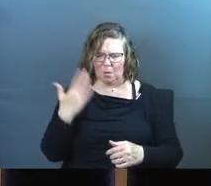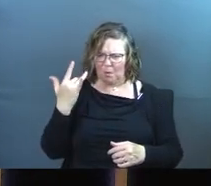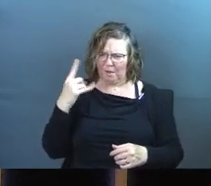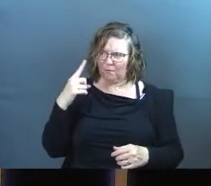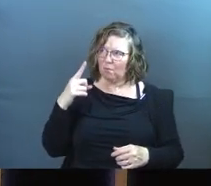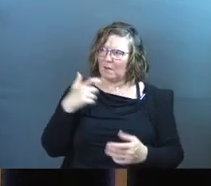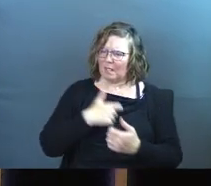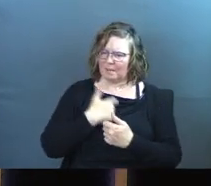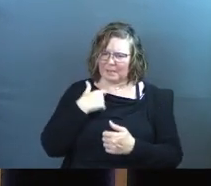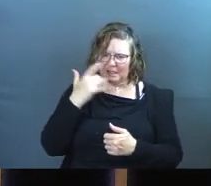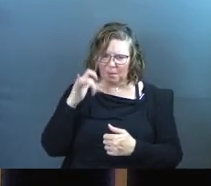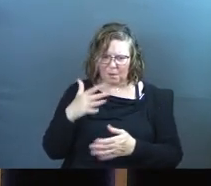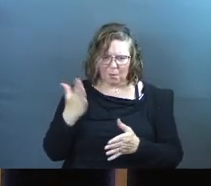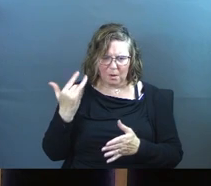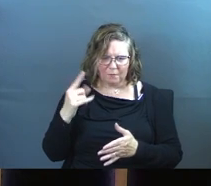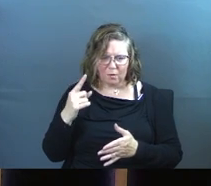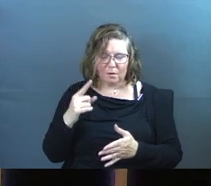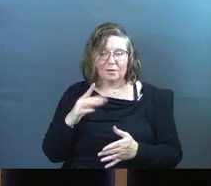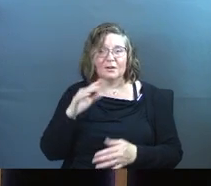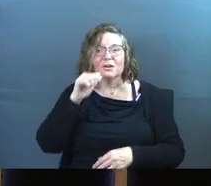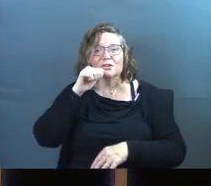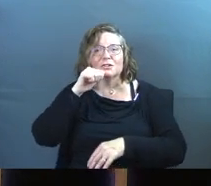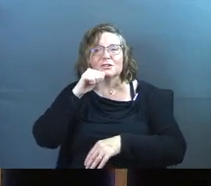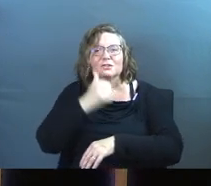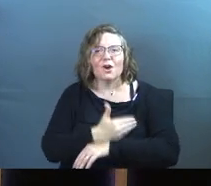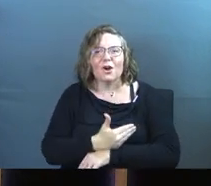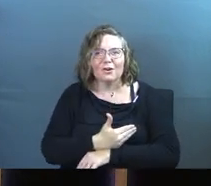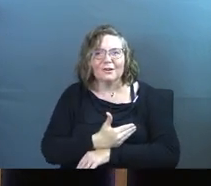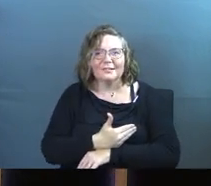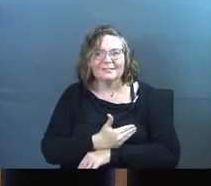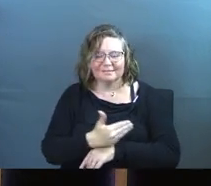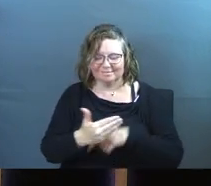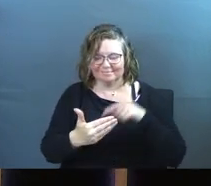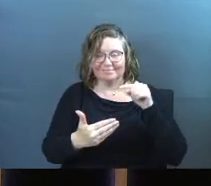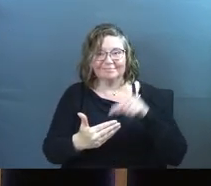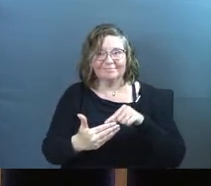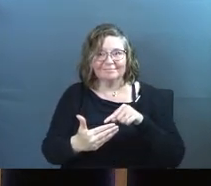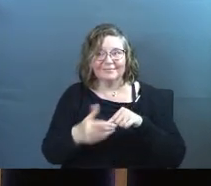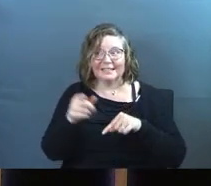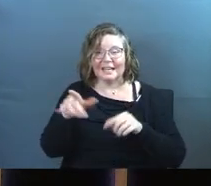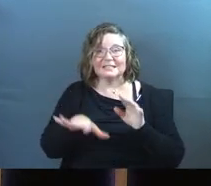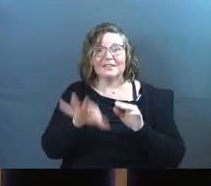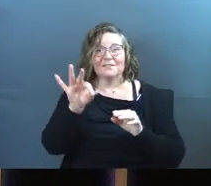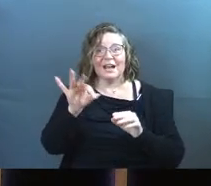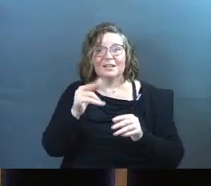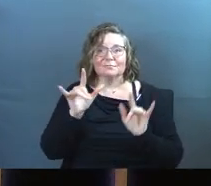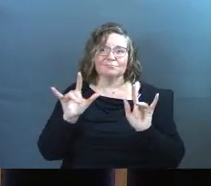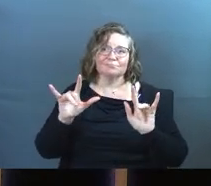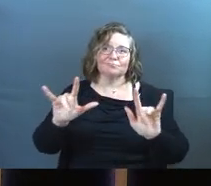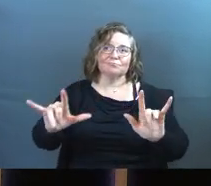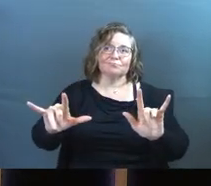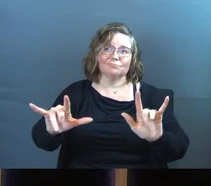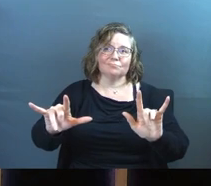why? Why would He even love me like that? Why would He see me? Daughter. Why? Because He finds you lovable.